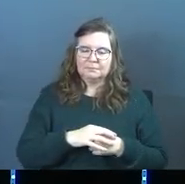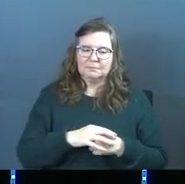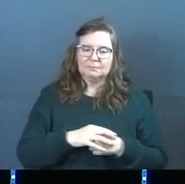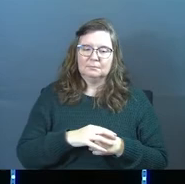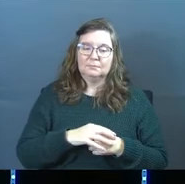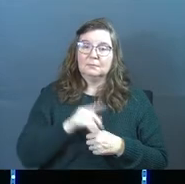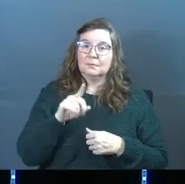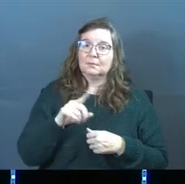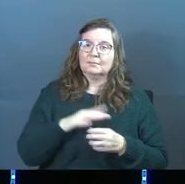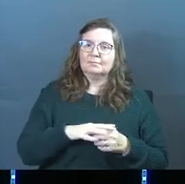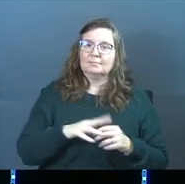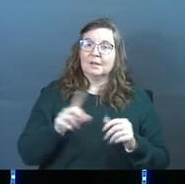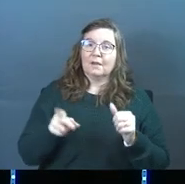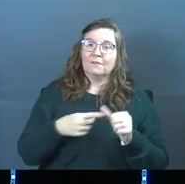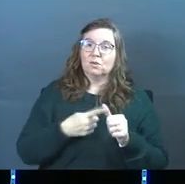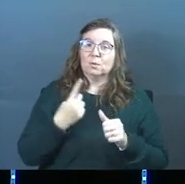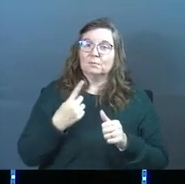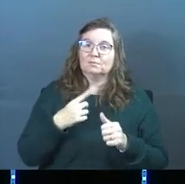You're a mistake.